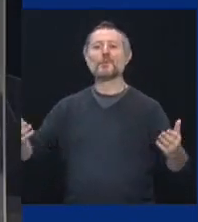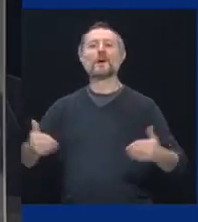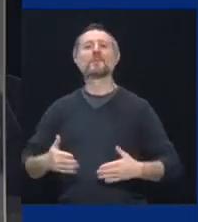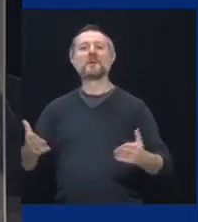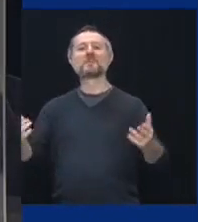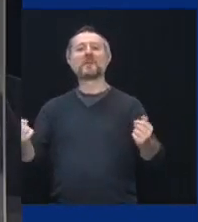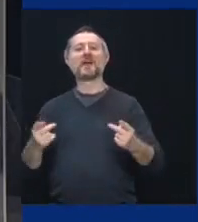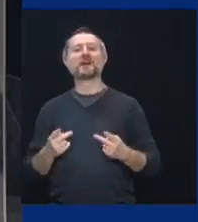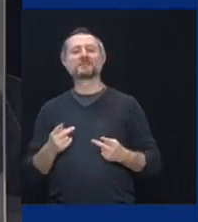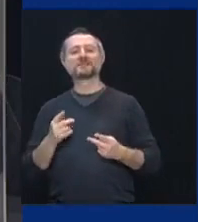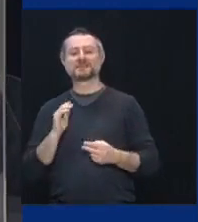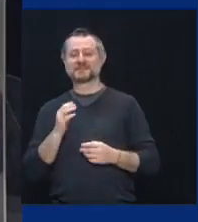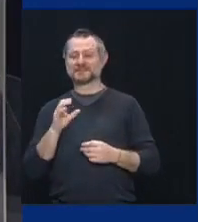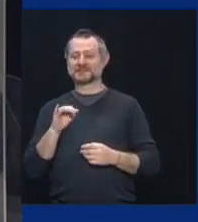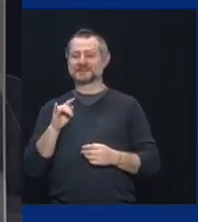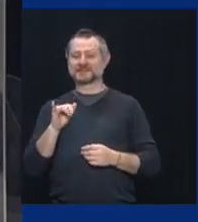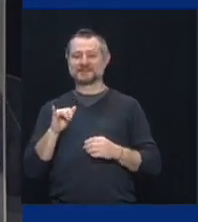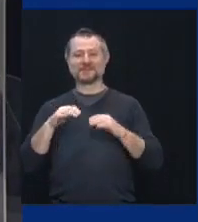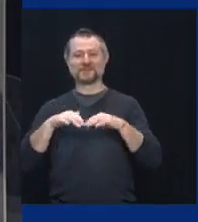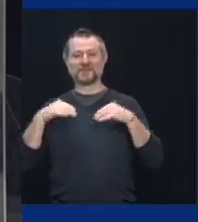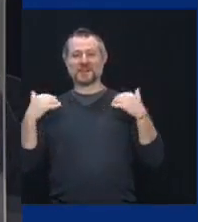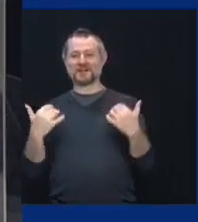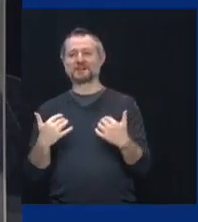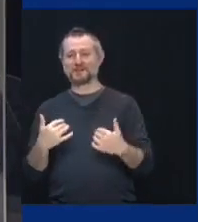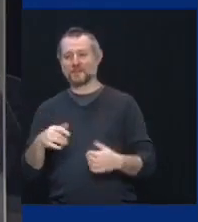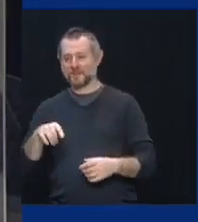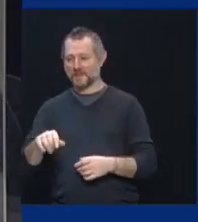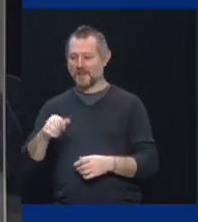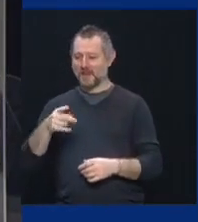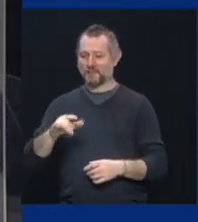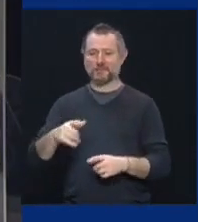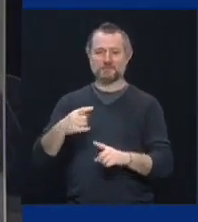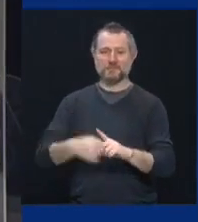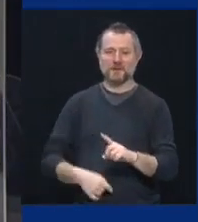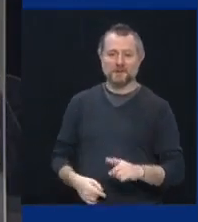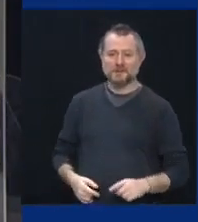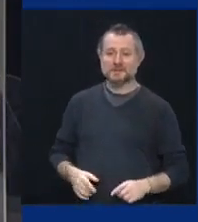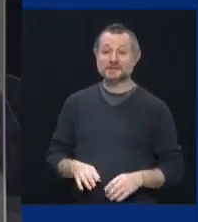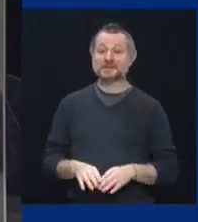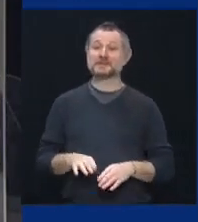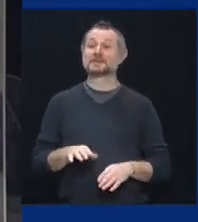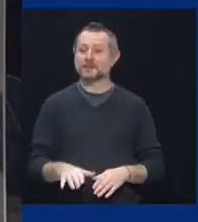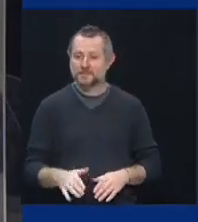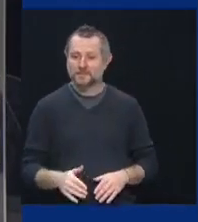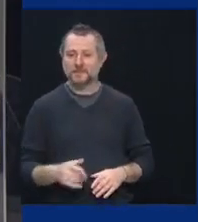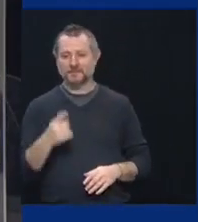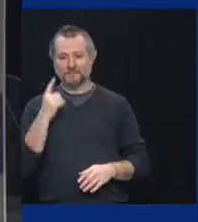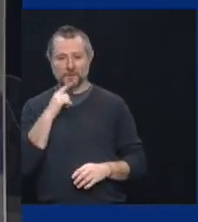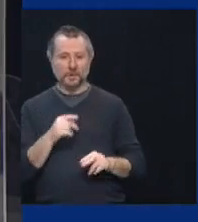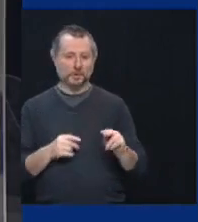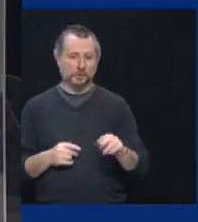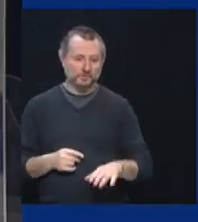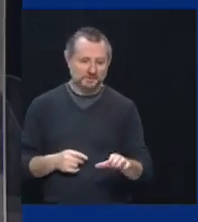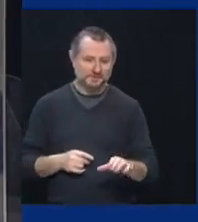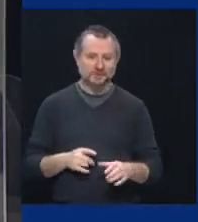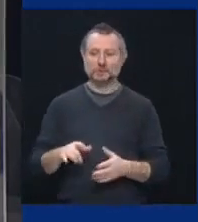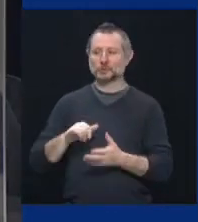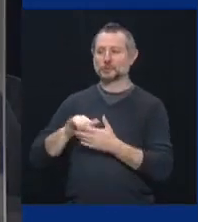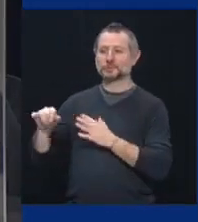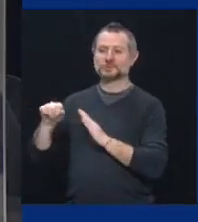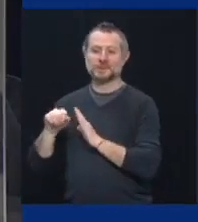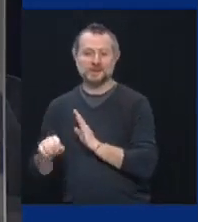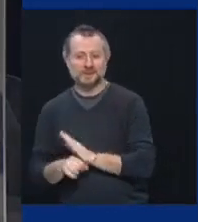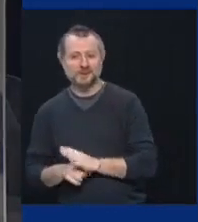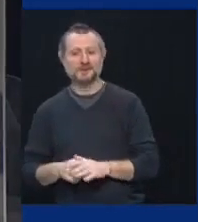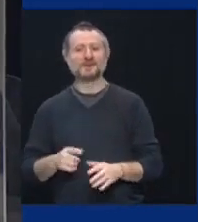uh, in April. Uh, it's another step forward for our hometown, for New York state, and for the tri-state area. Um, so